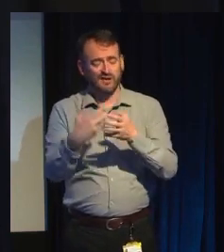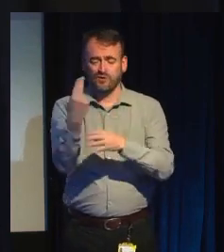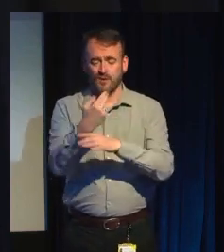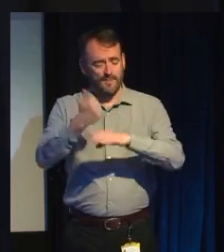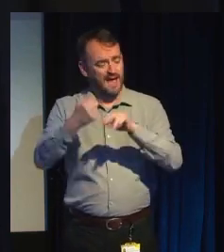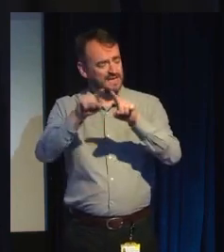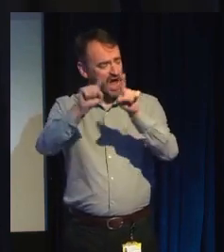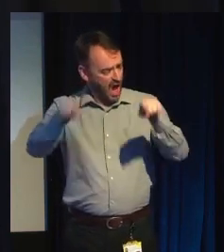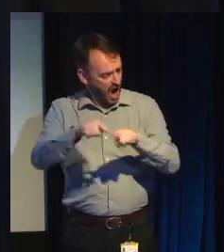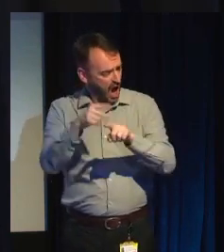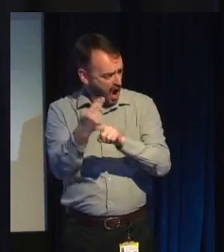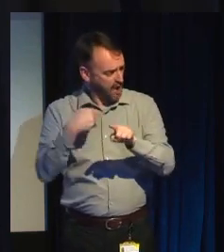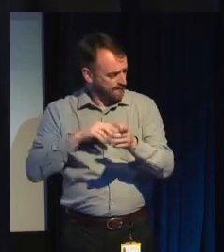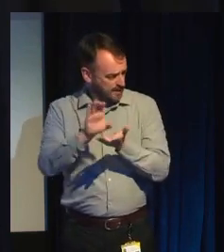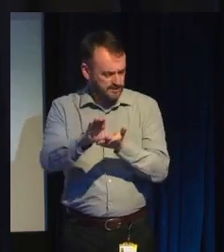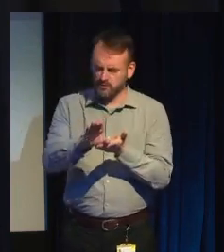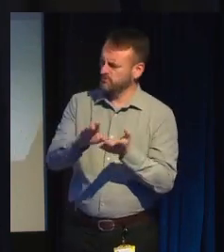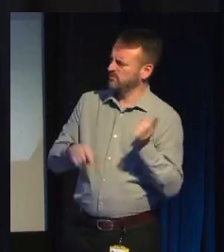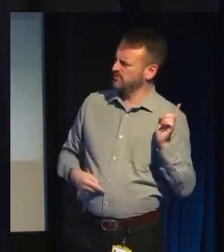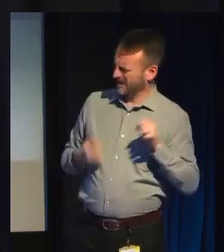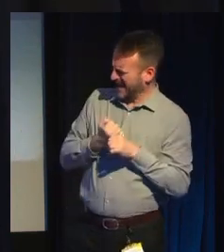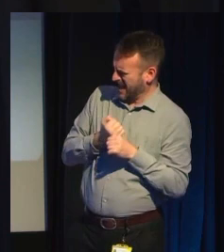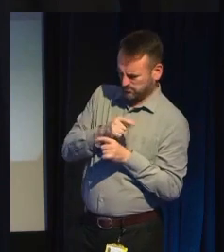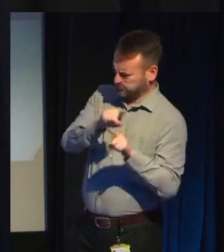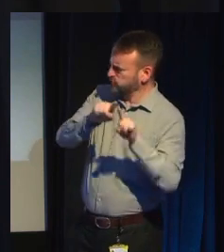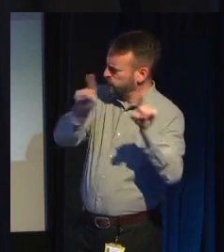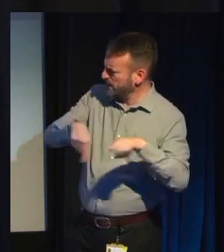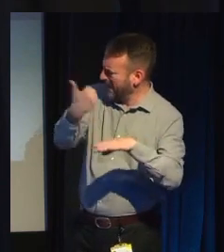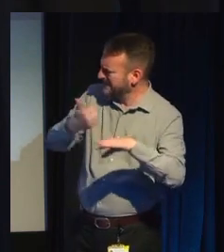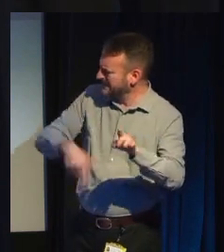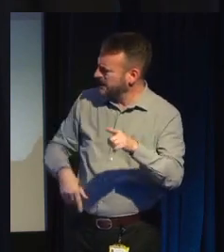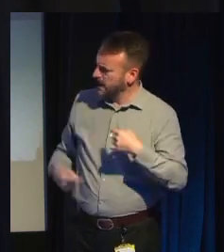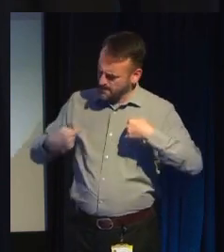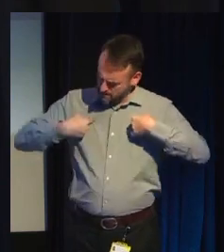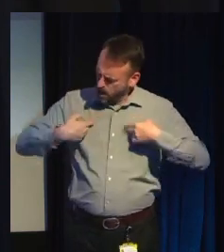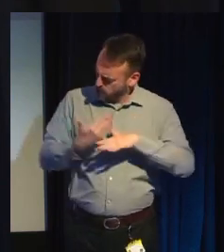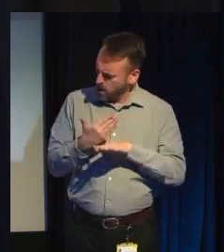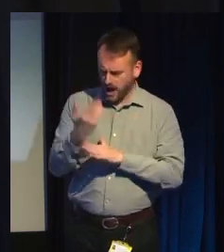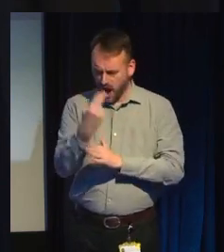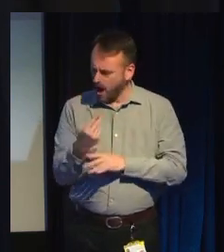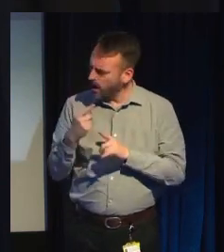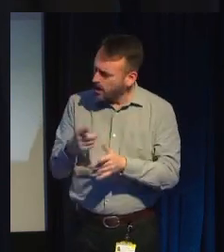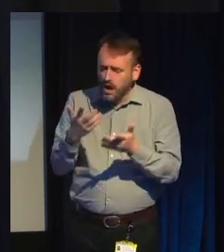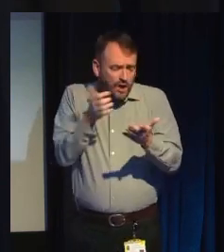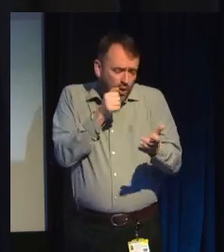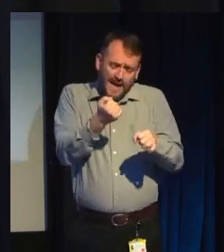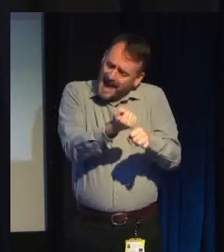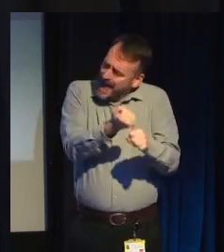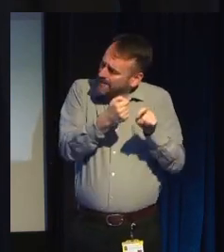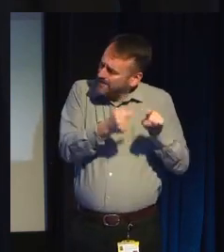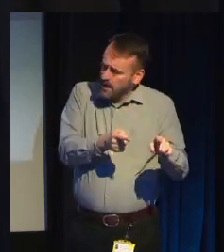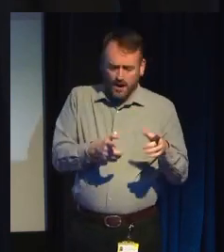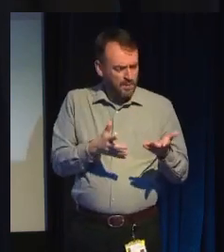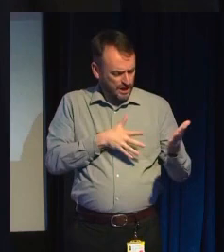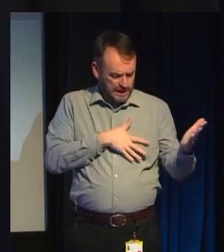that's what a game is, and what I want to make is art. Just because it's a game doesn't mean it's not worthwhile culture.